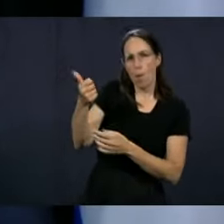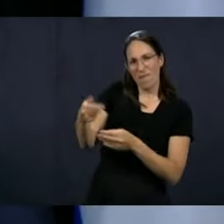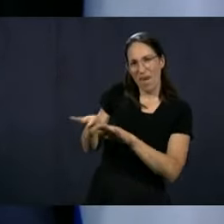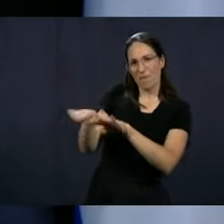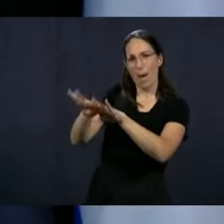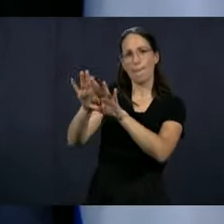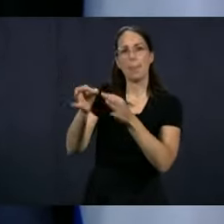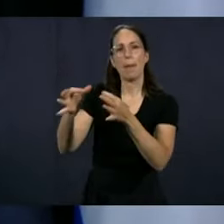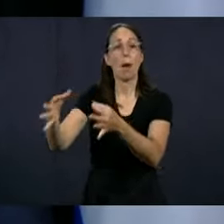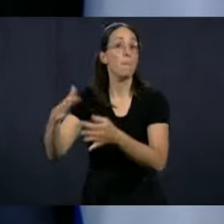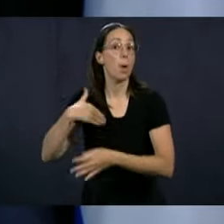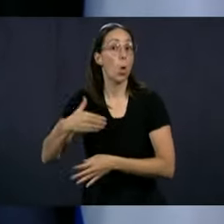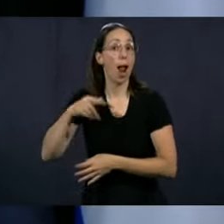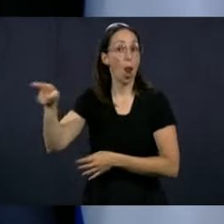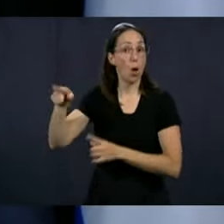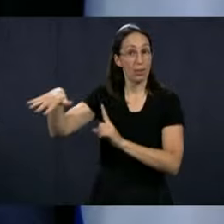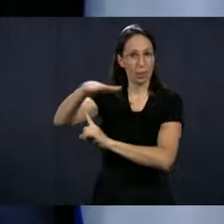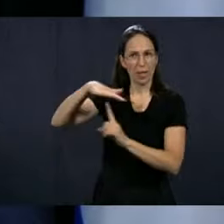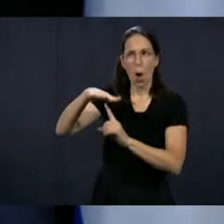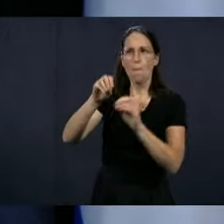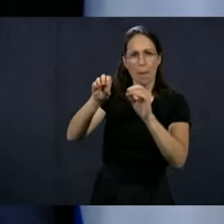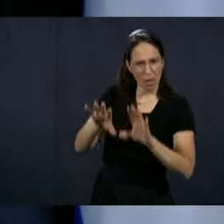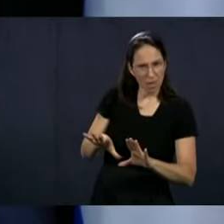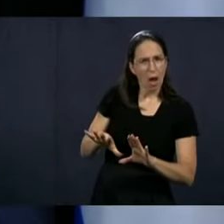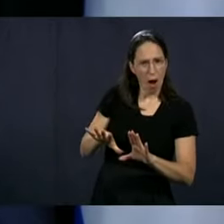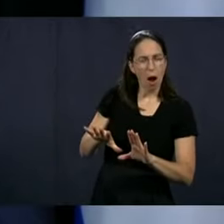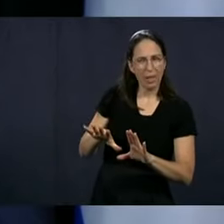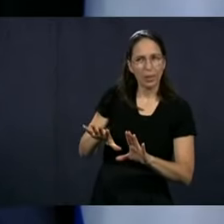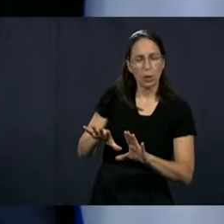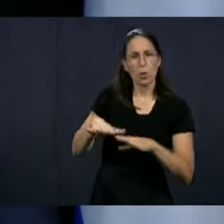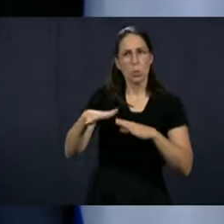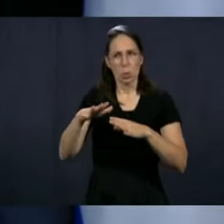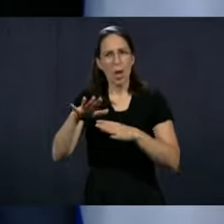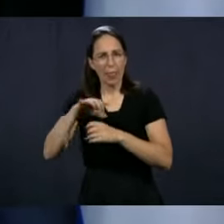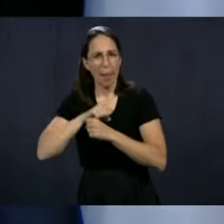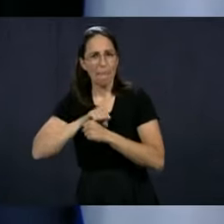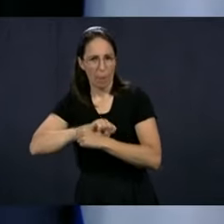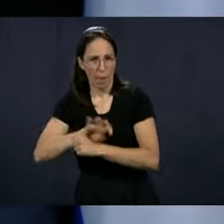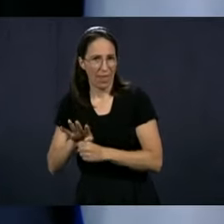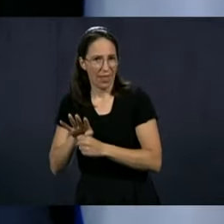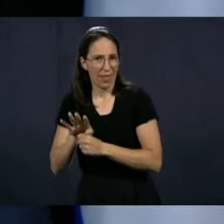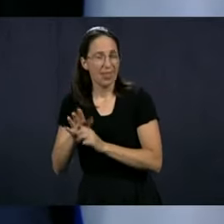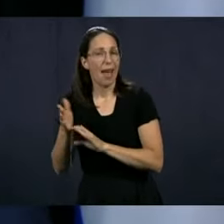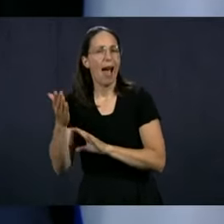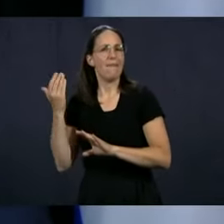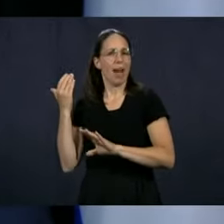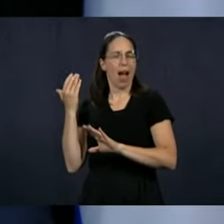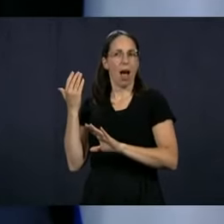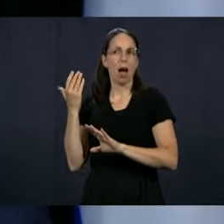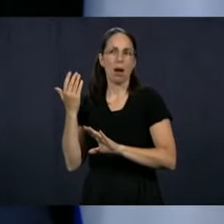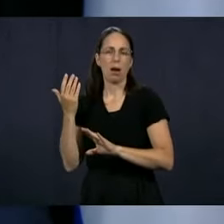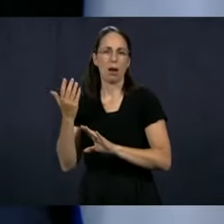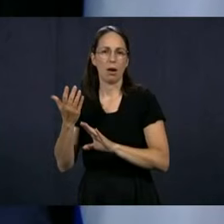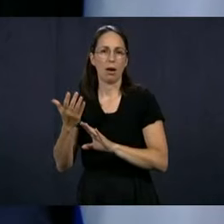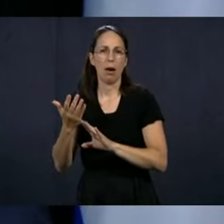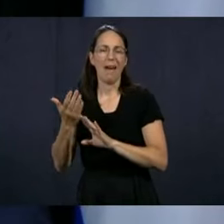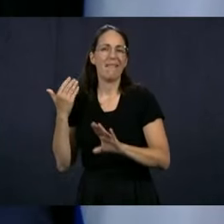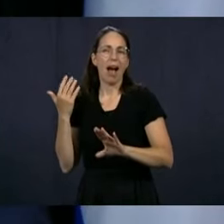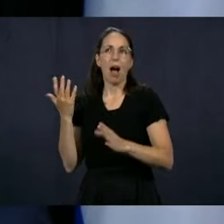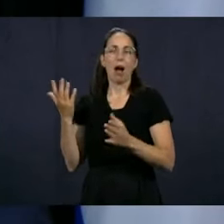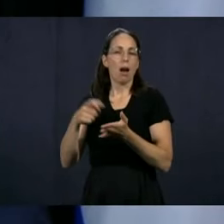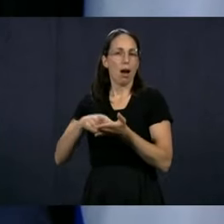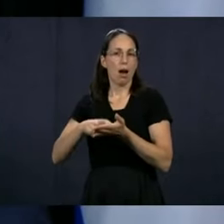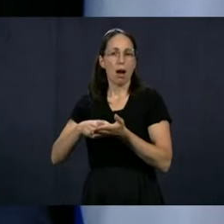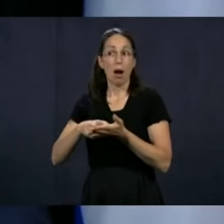at one point because there were a few teachers who had been infected before